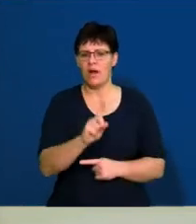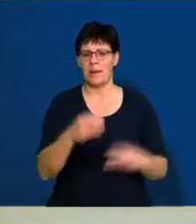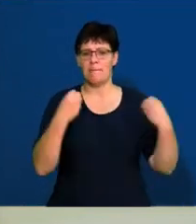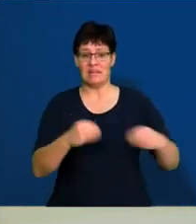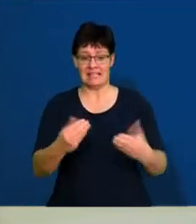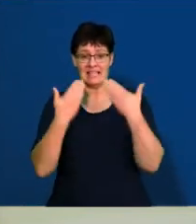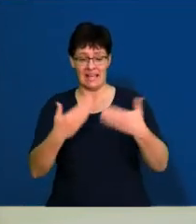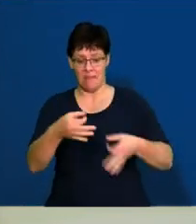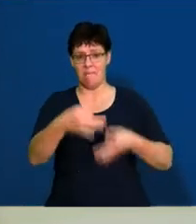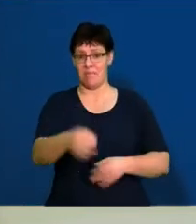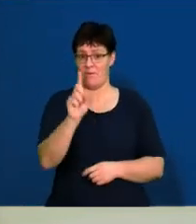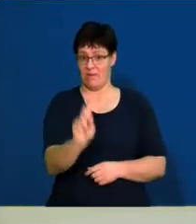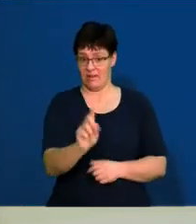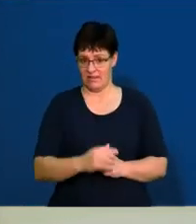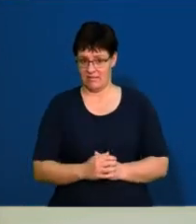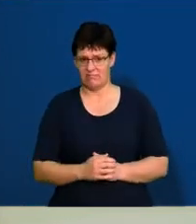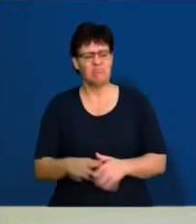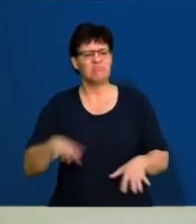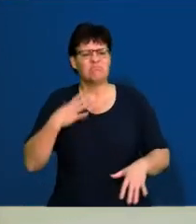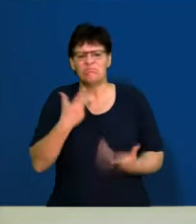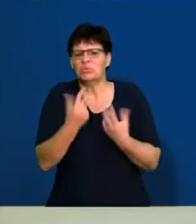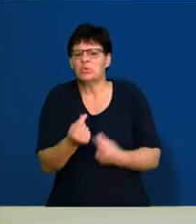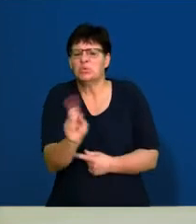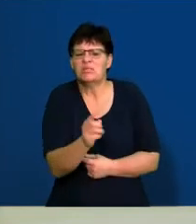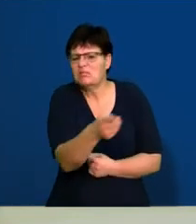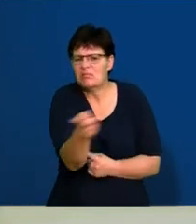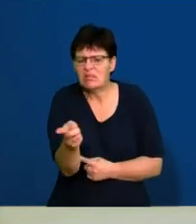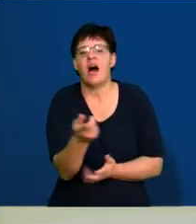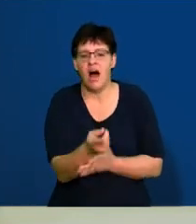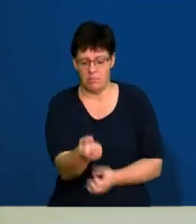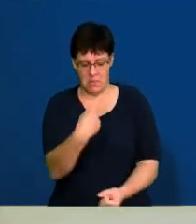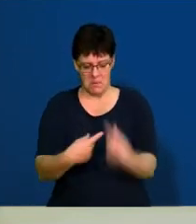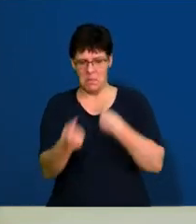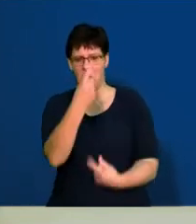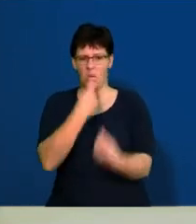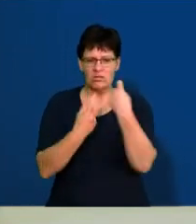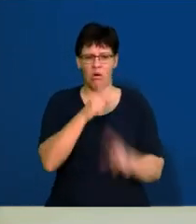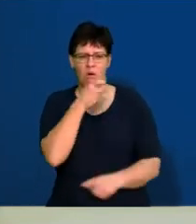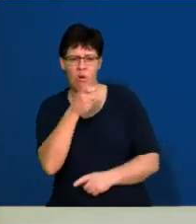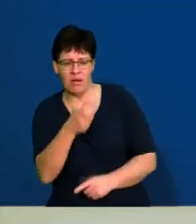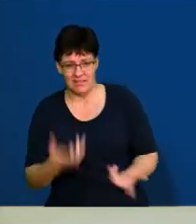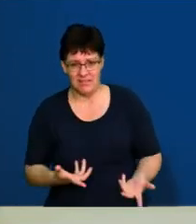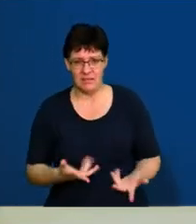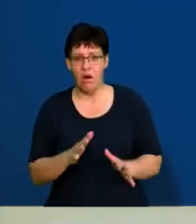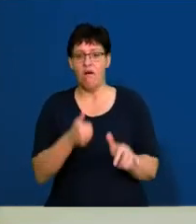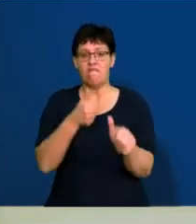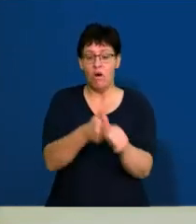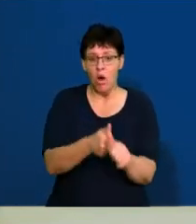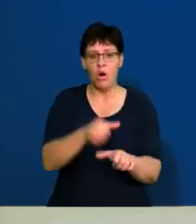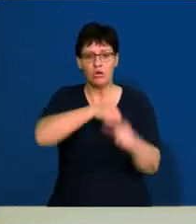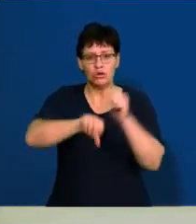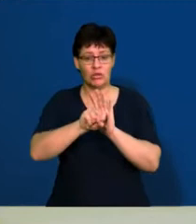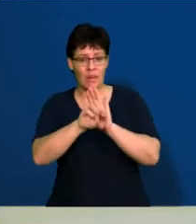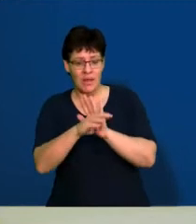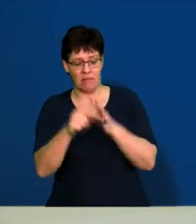studies paper one. All you need to do to get through to us and send us your questions or comments is follow us on all of our social